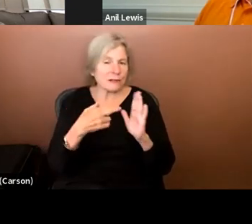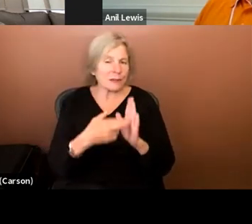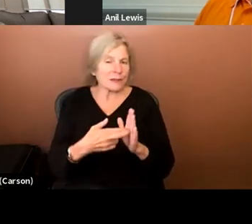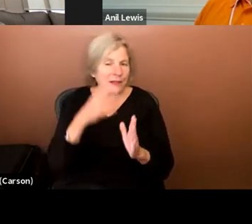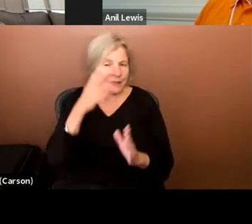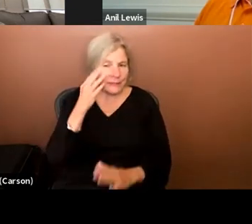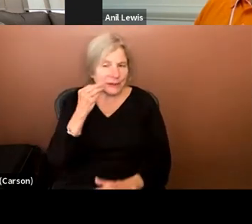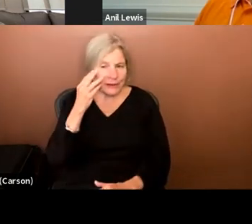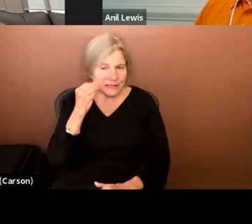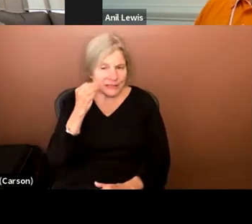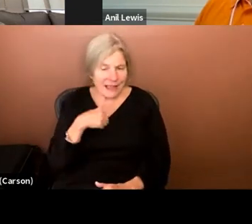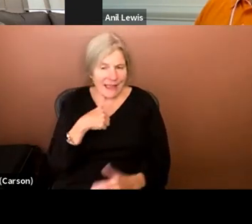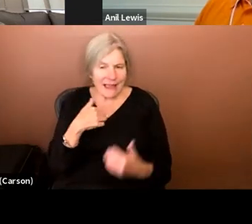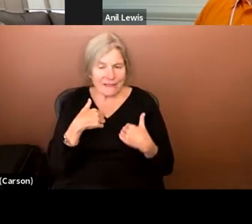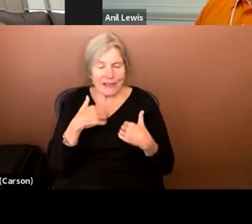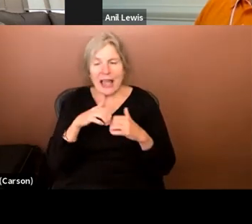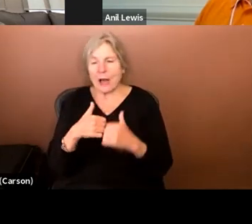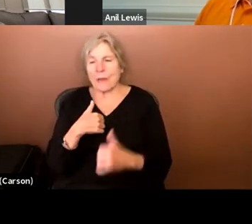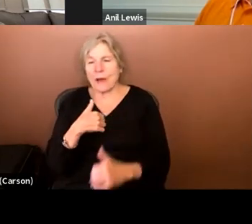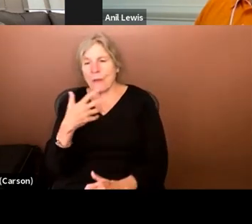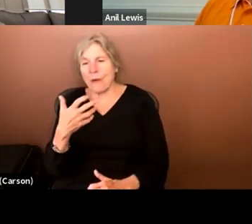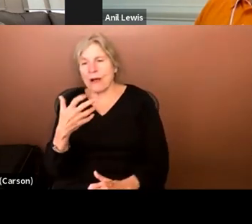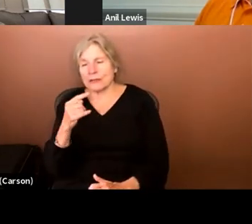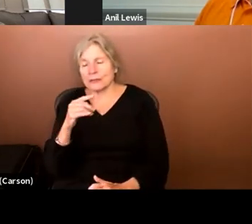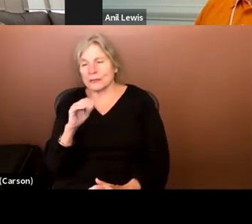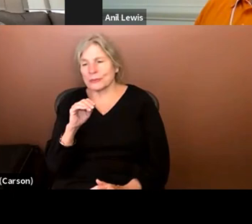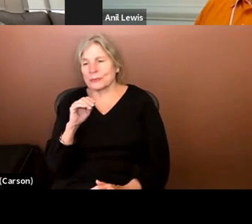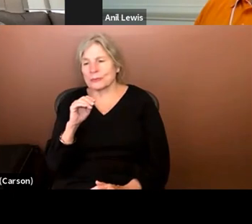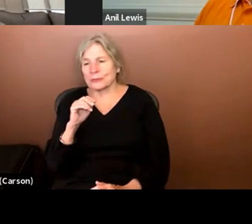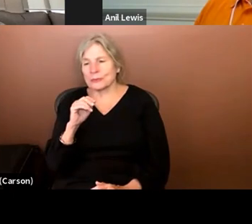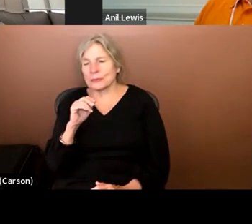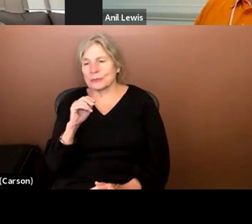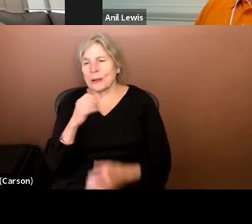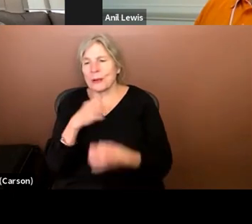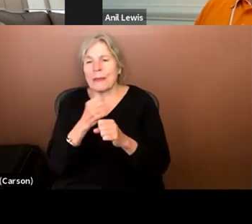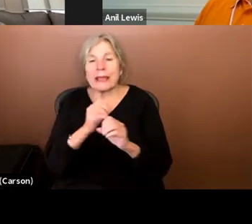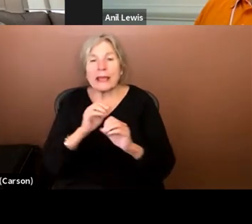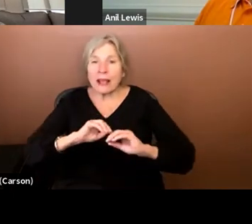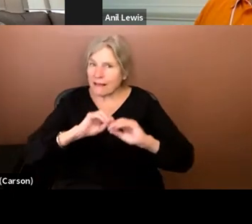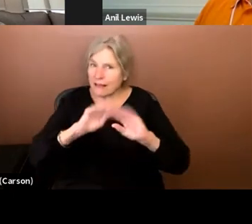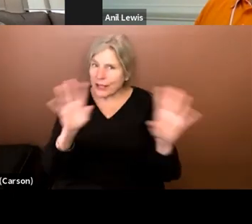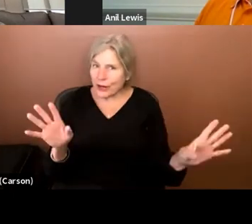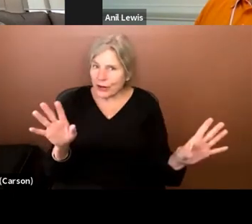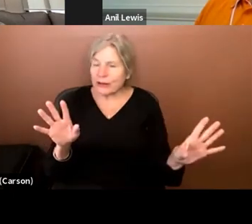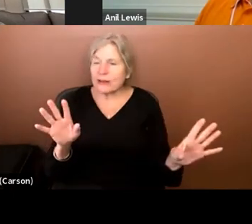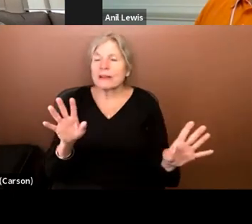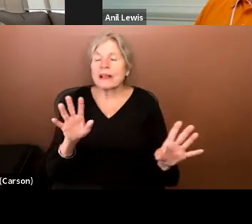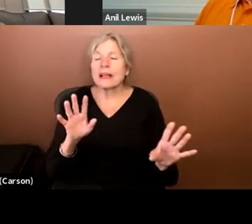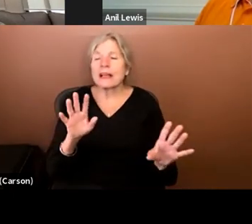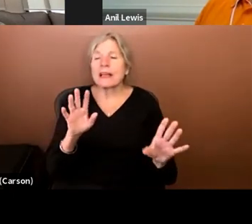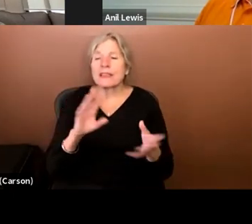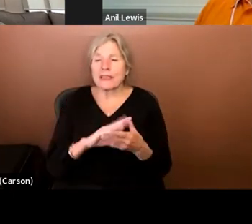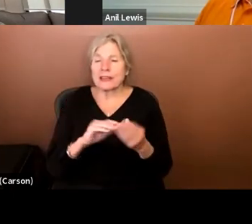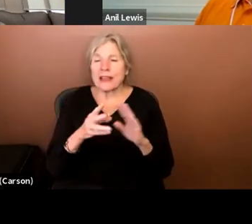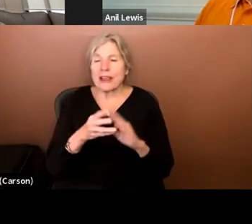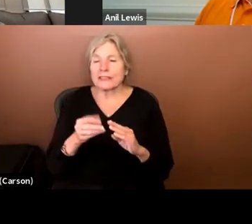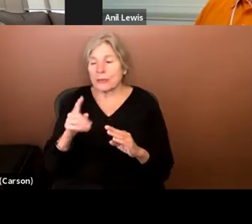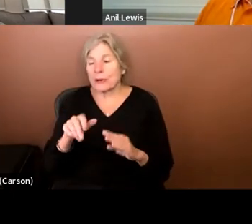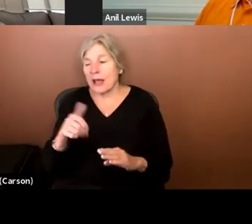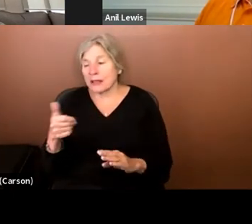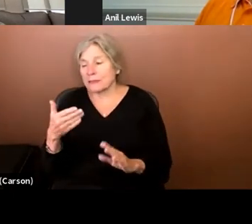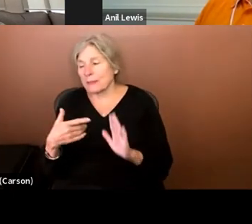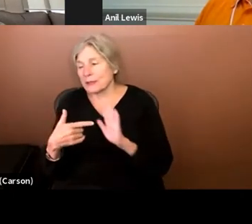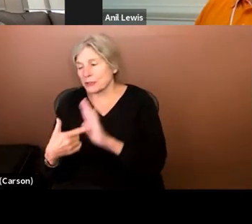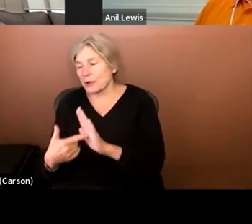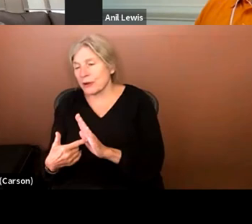that I have and how I want to make it clear that the narrative that someone else might be projecting